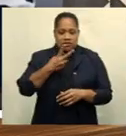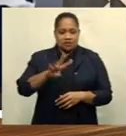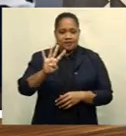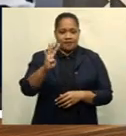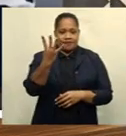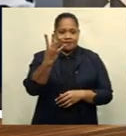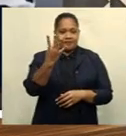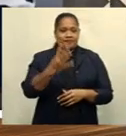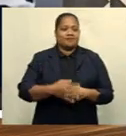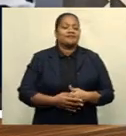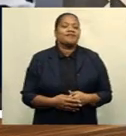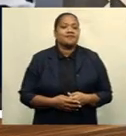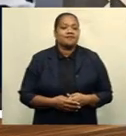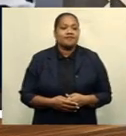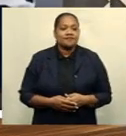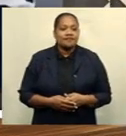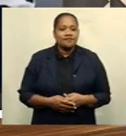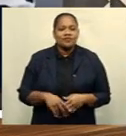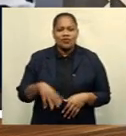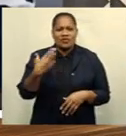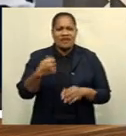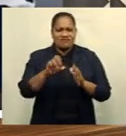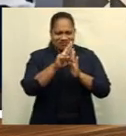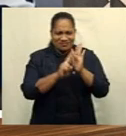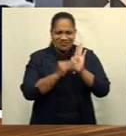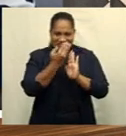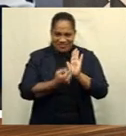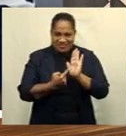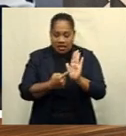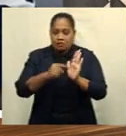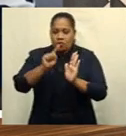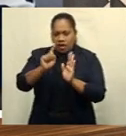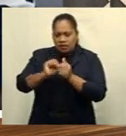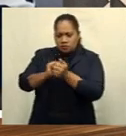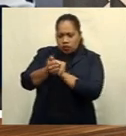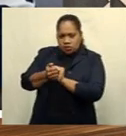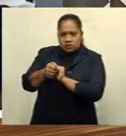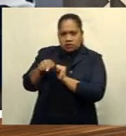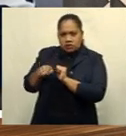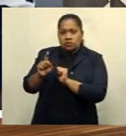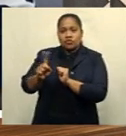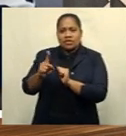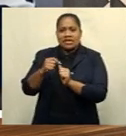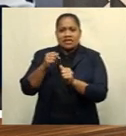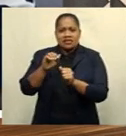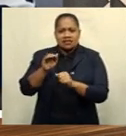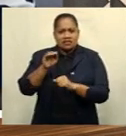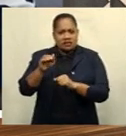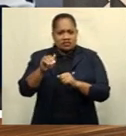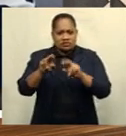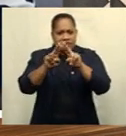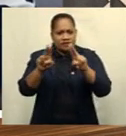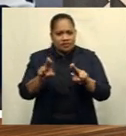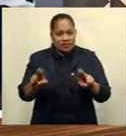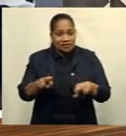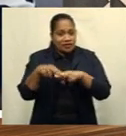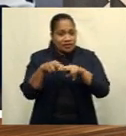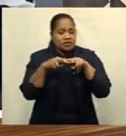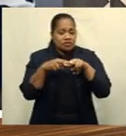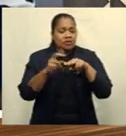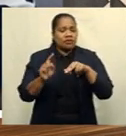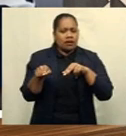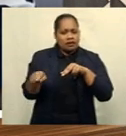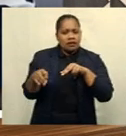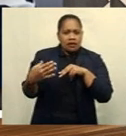Sports. Despite the restrictions in place, one sporting body that's been busy is the Touch Federation of Fiji. They've managed to draw